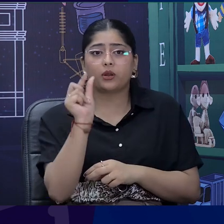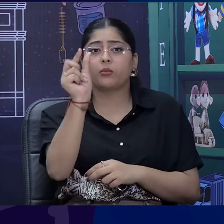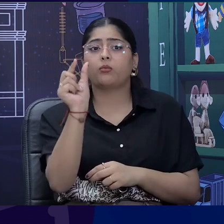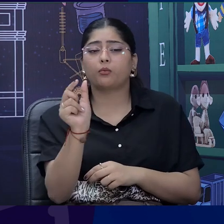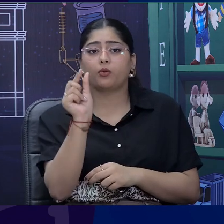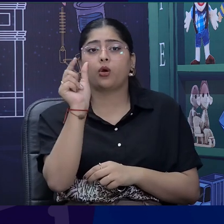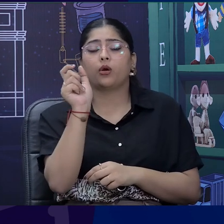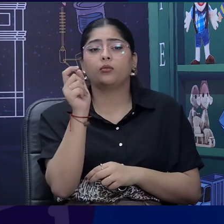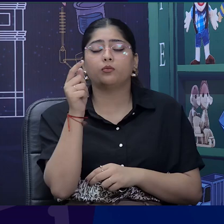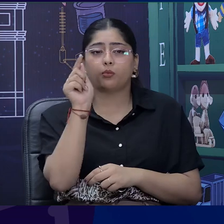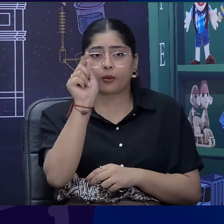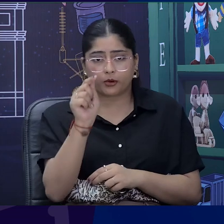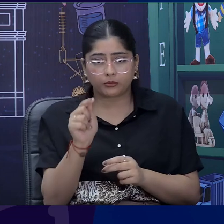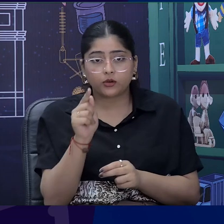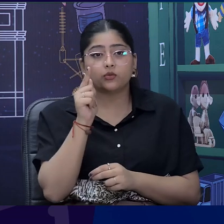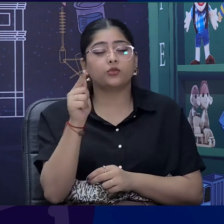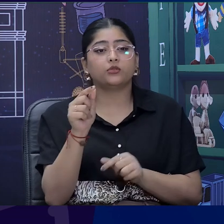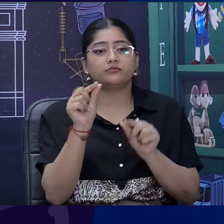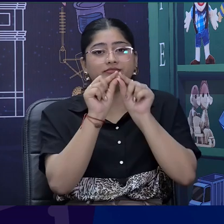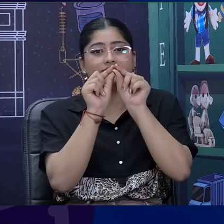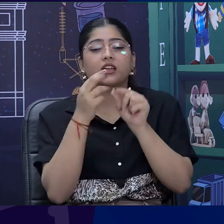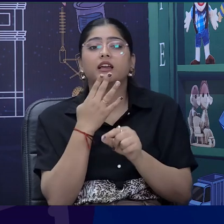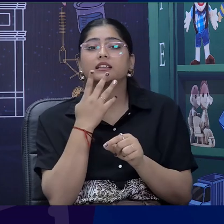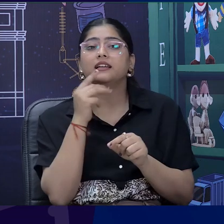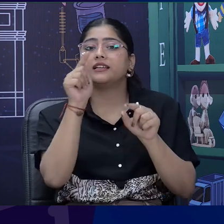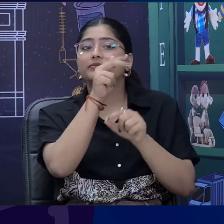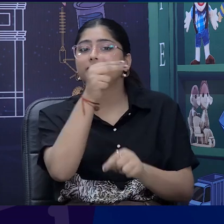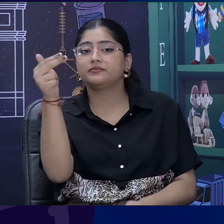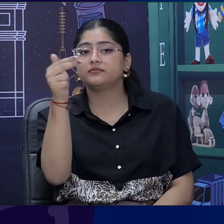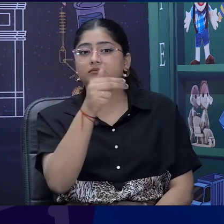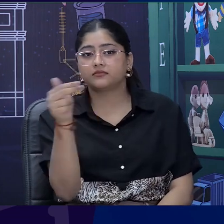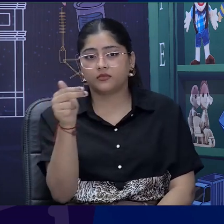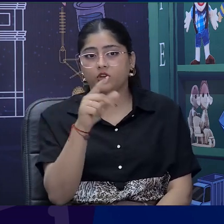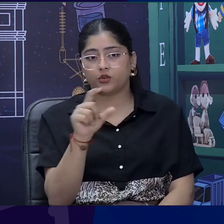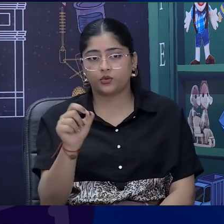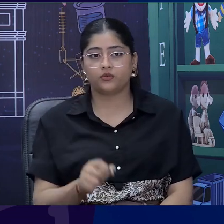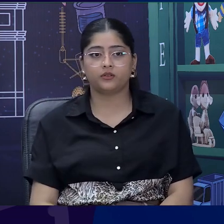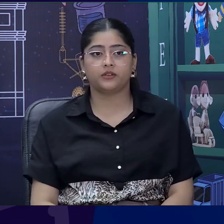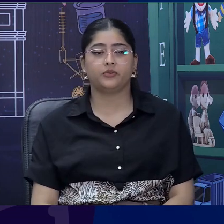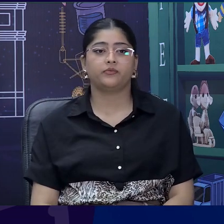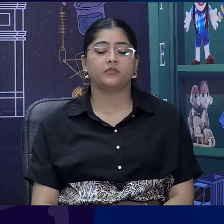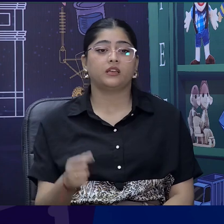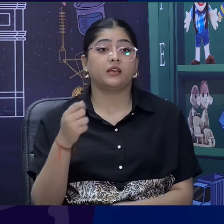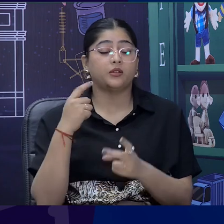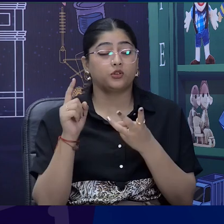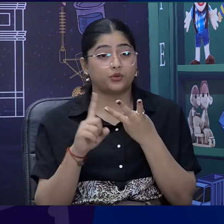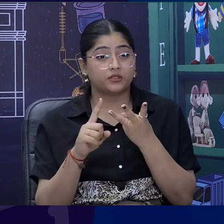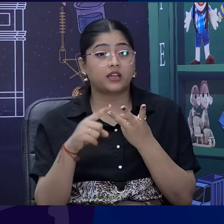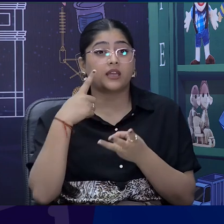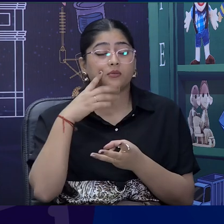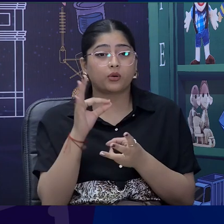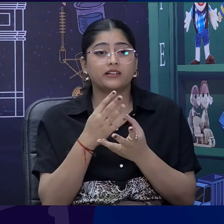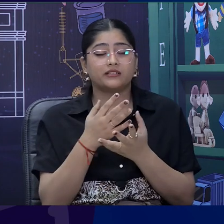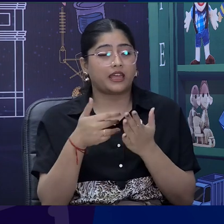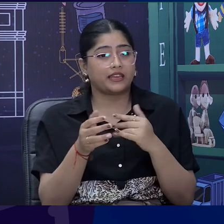the meaning. a flap chart. Similarly, I have underlined important things for children